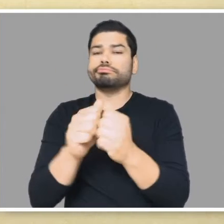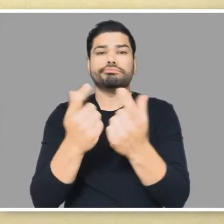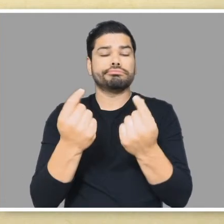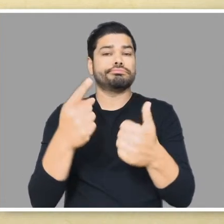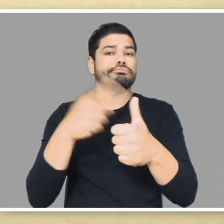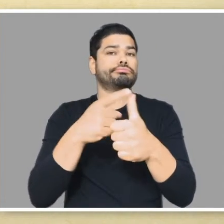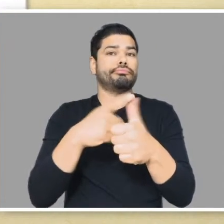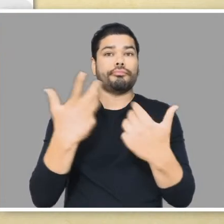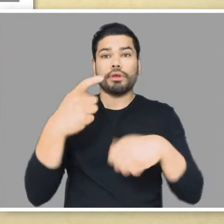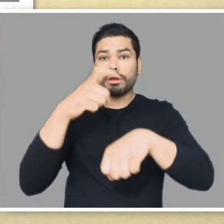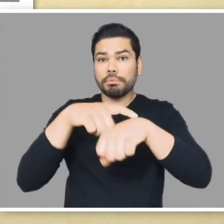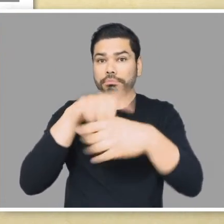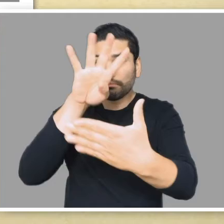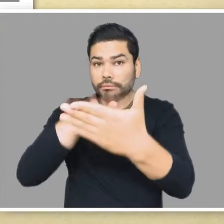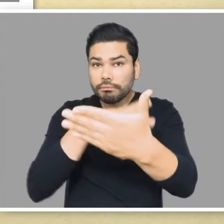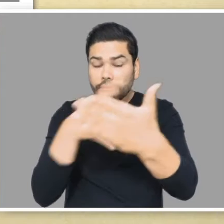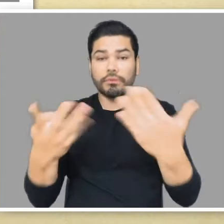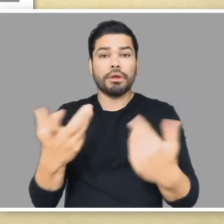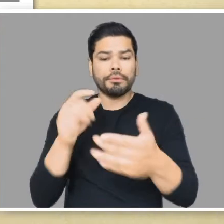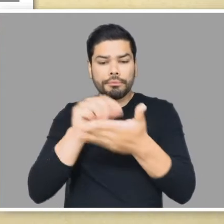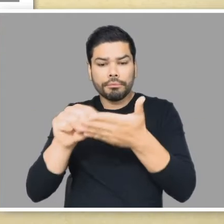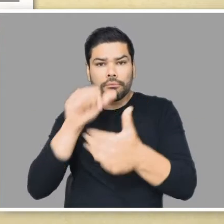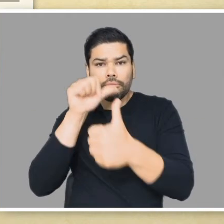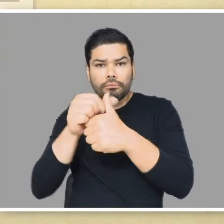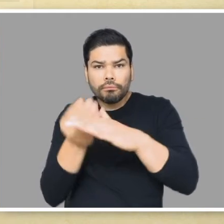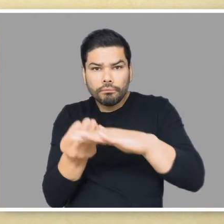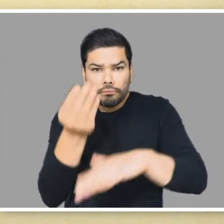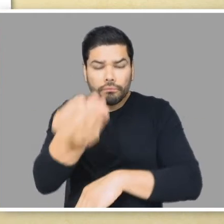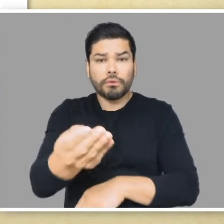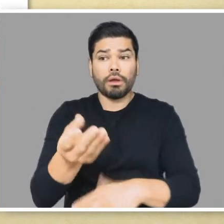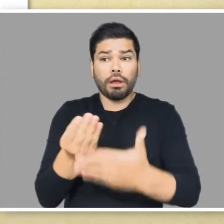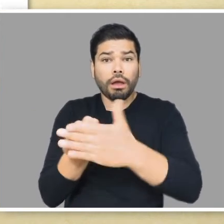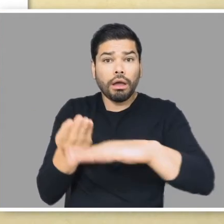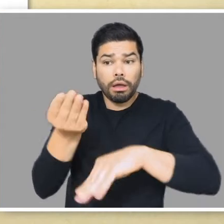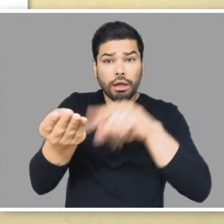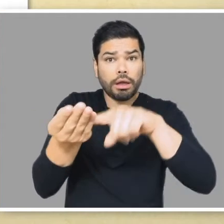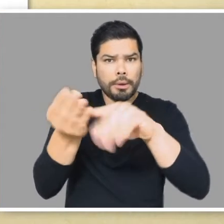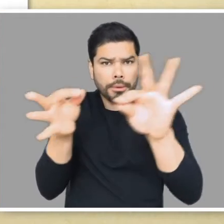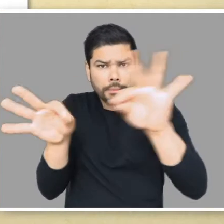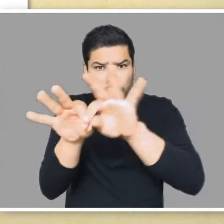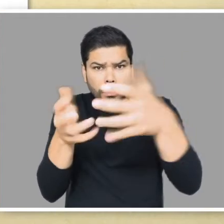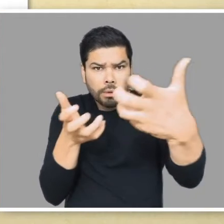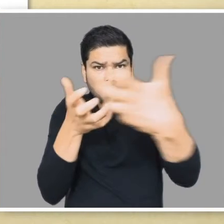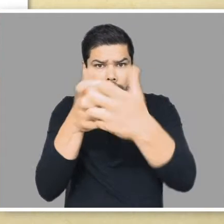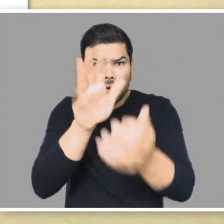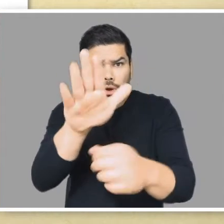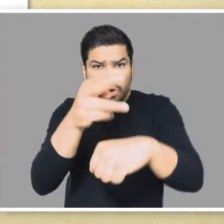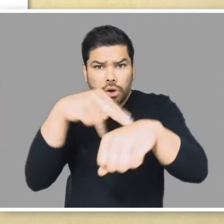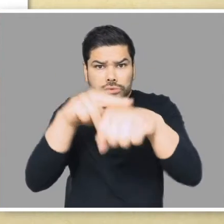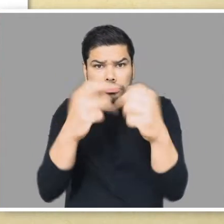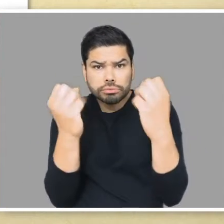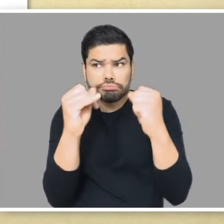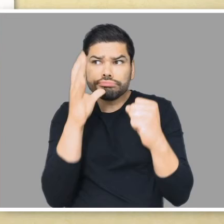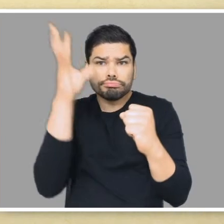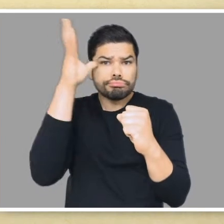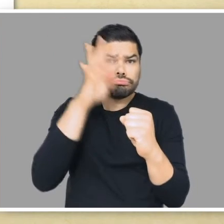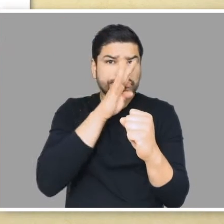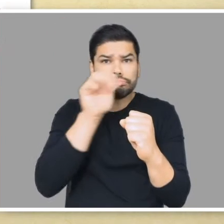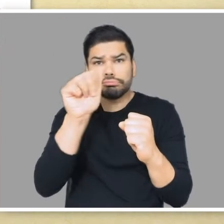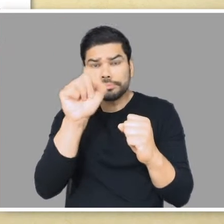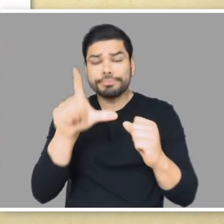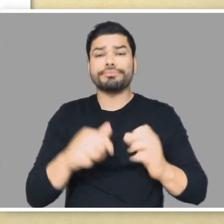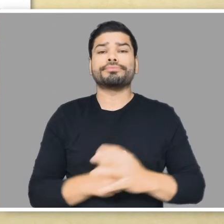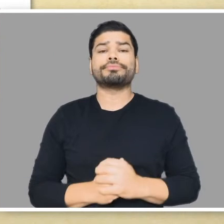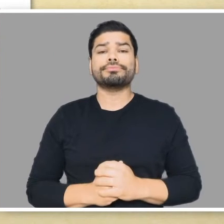IDEA, like following timelines, issuing prior written notice documents, and providing required documents to parents